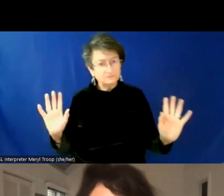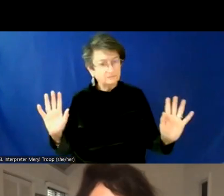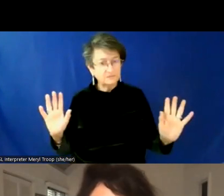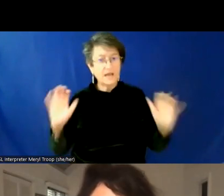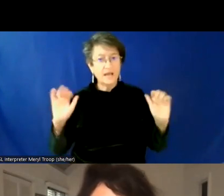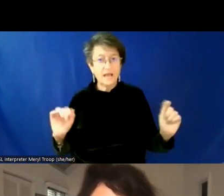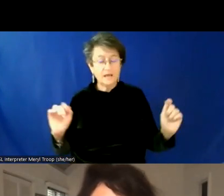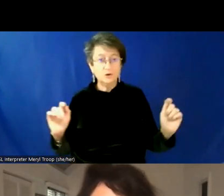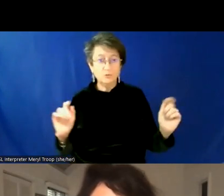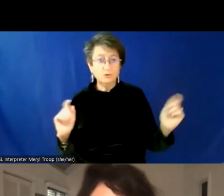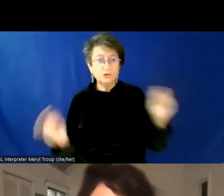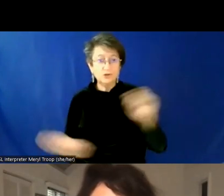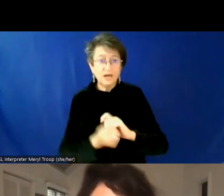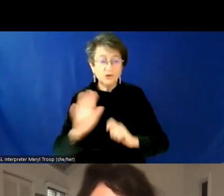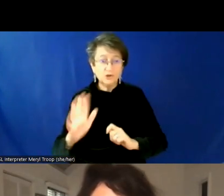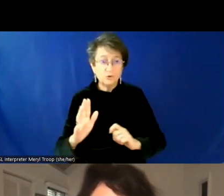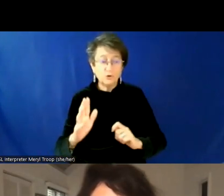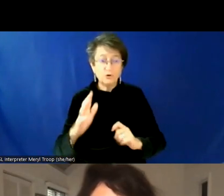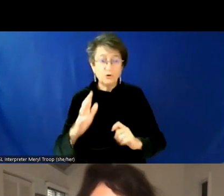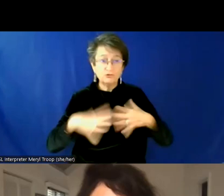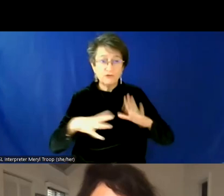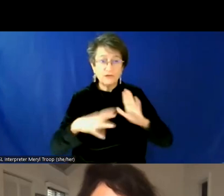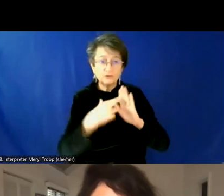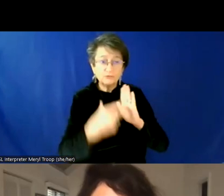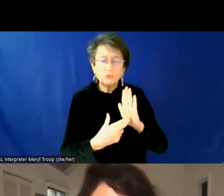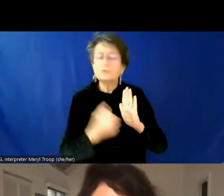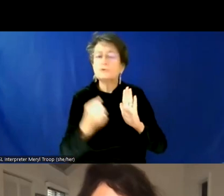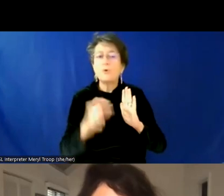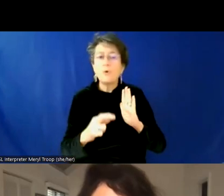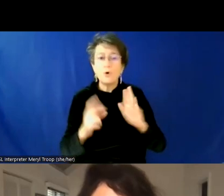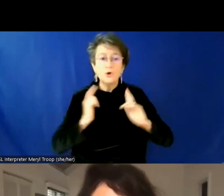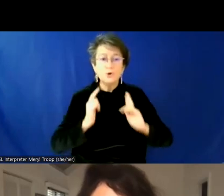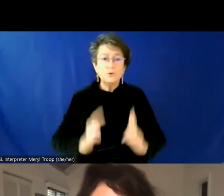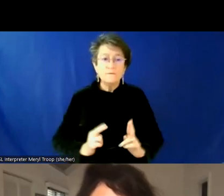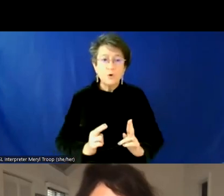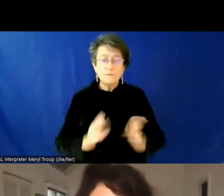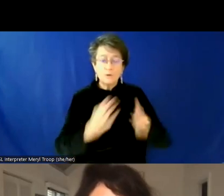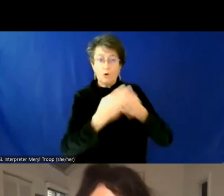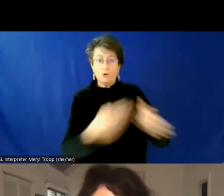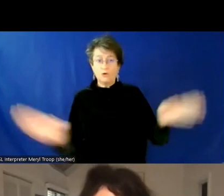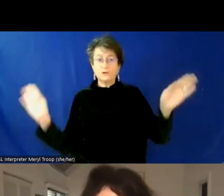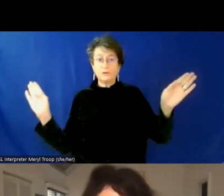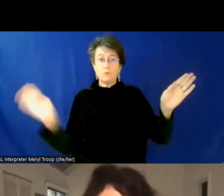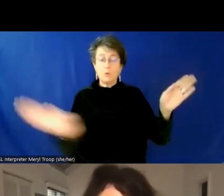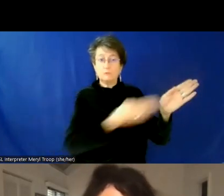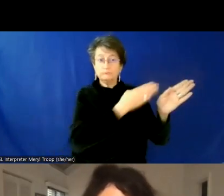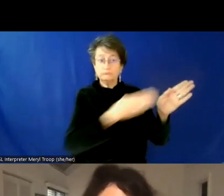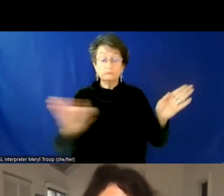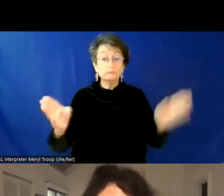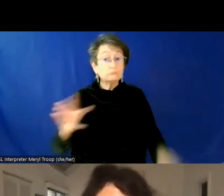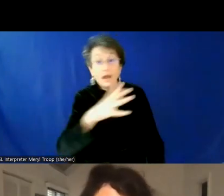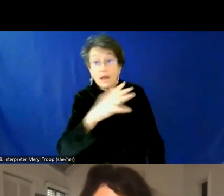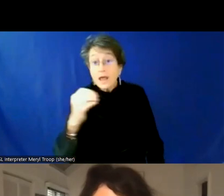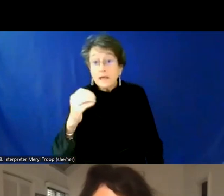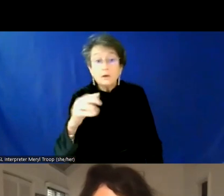uniform inclusive, uh, across the board? I think that that's helpful. Um, and then also quite frankly, looking at things like,